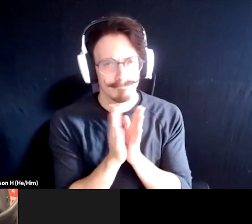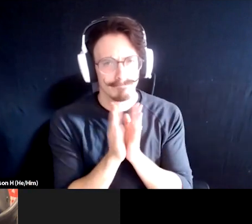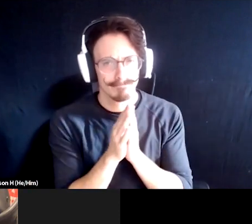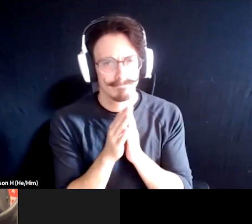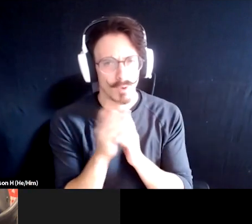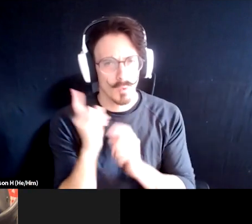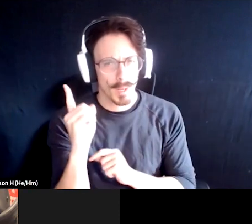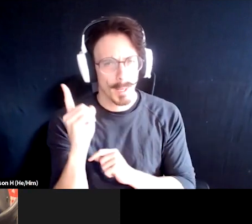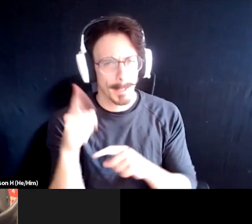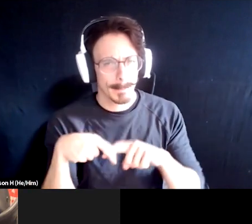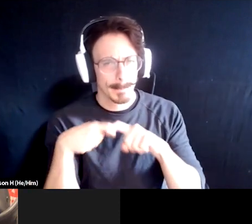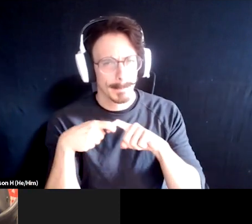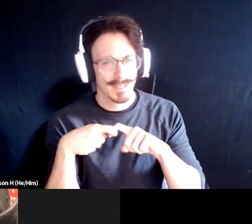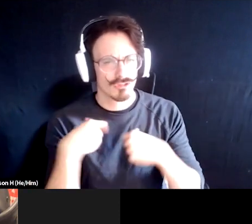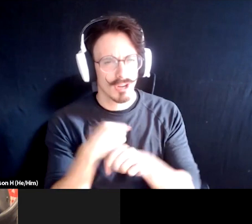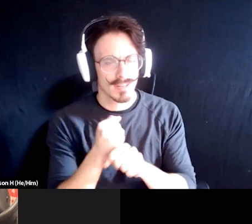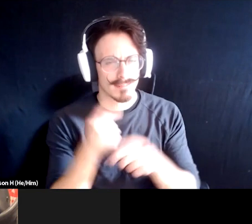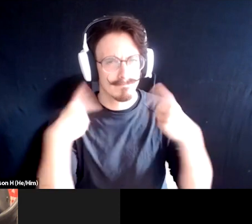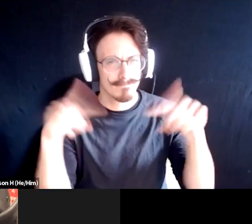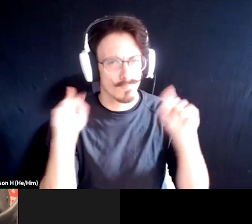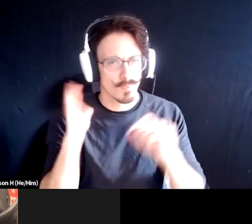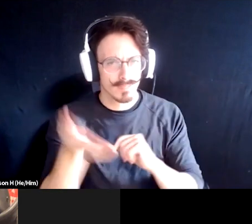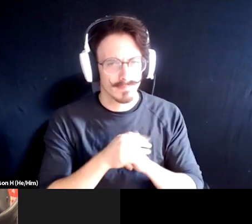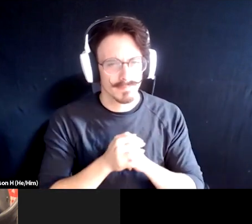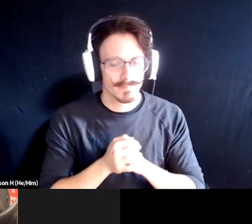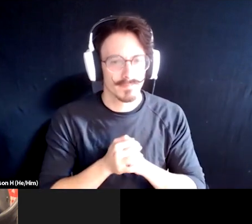We're going to get this working, y'all. No worries.